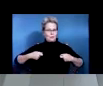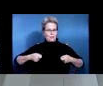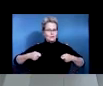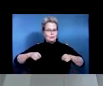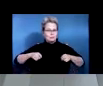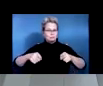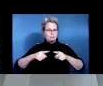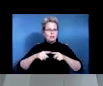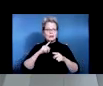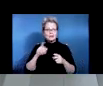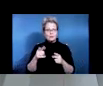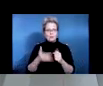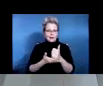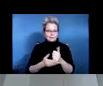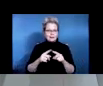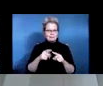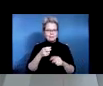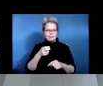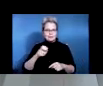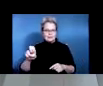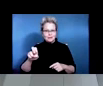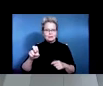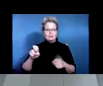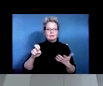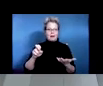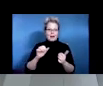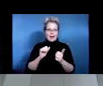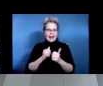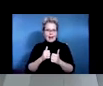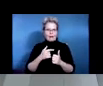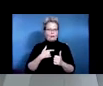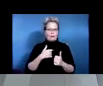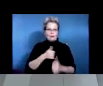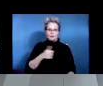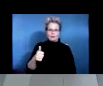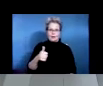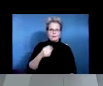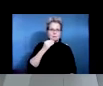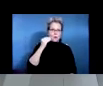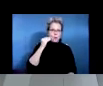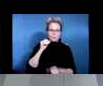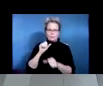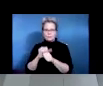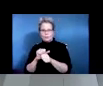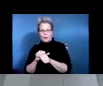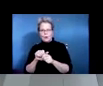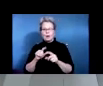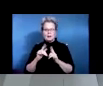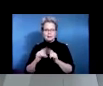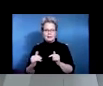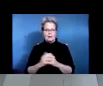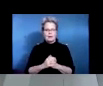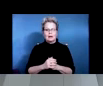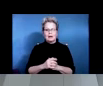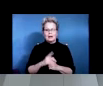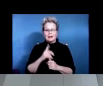um and this has been quite the back and forth um but what we've decided on we've explored access link